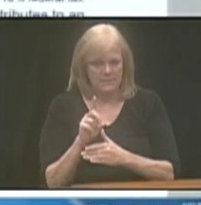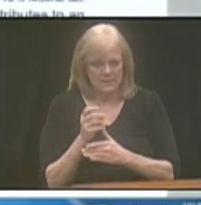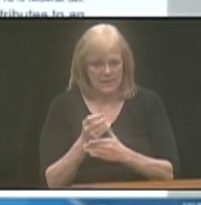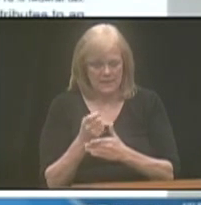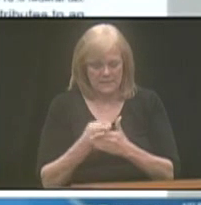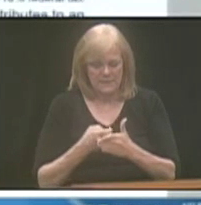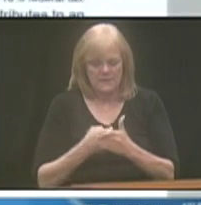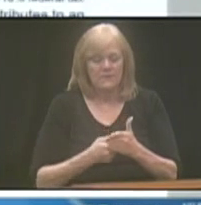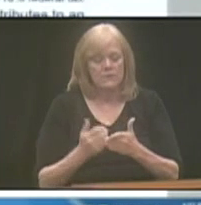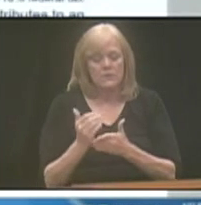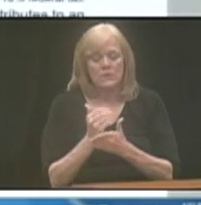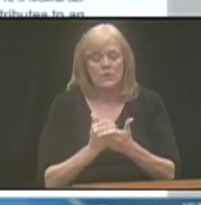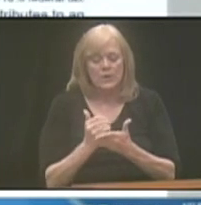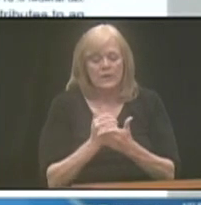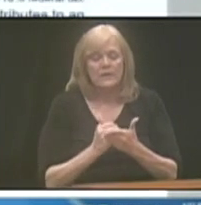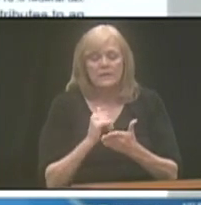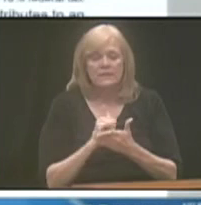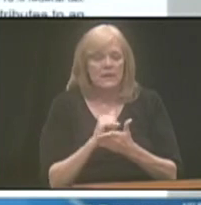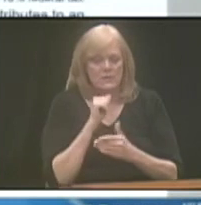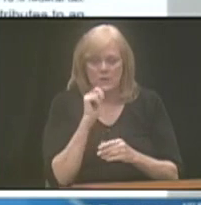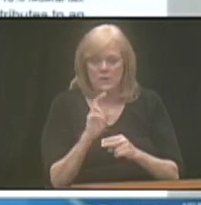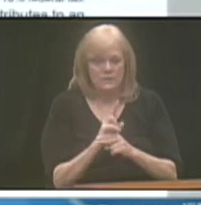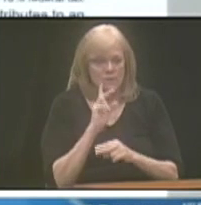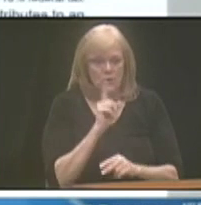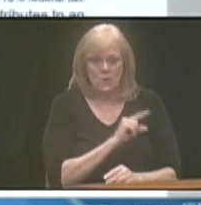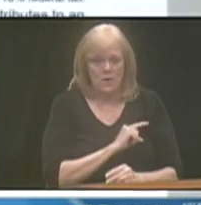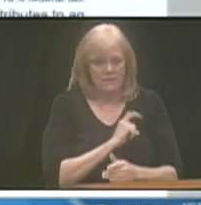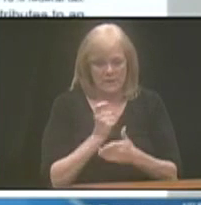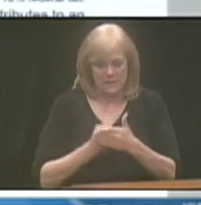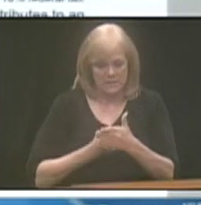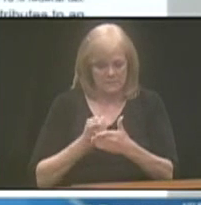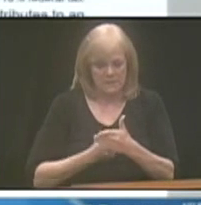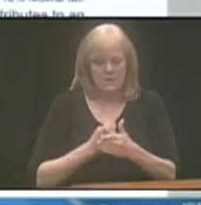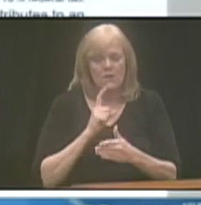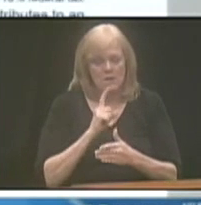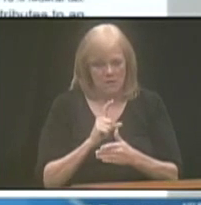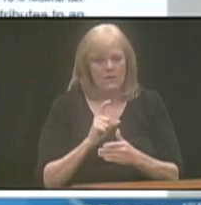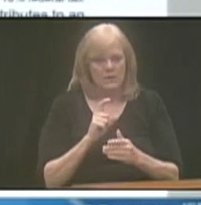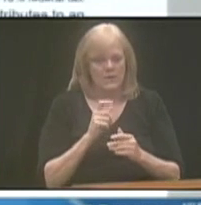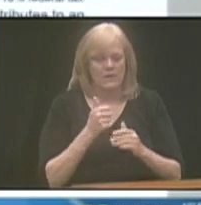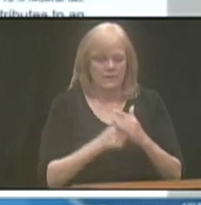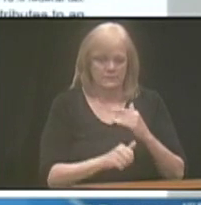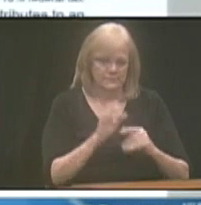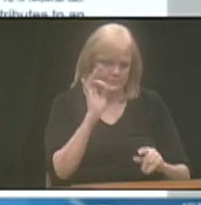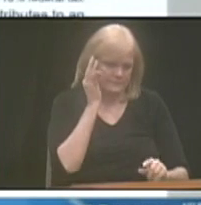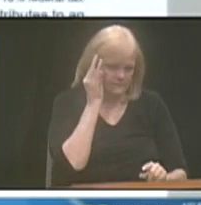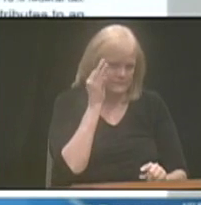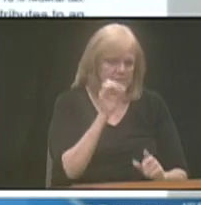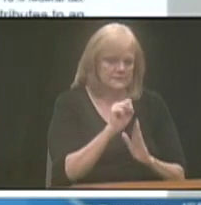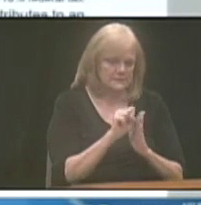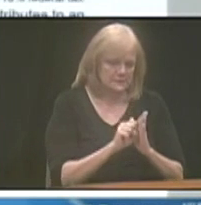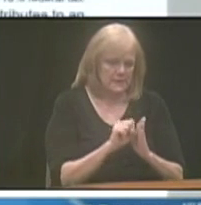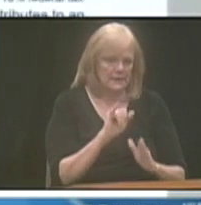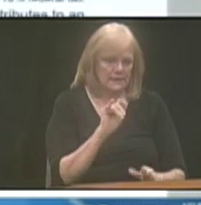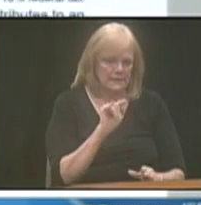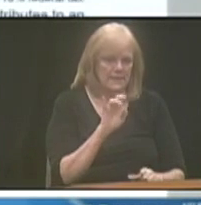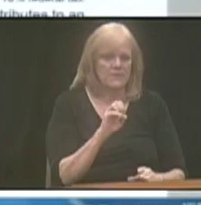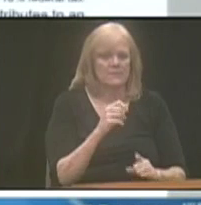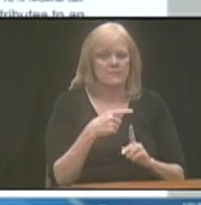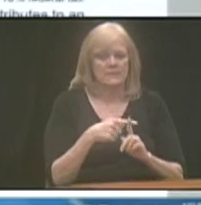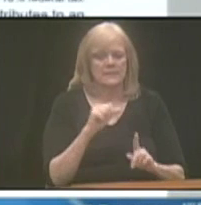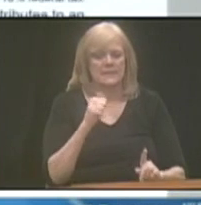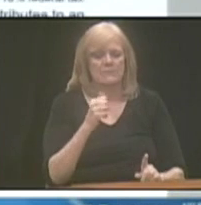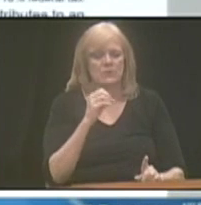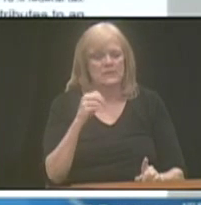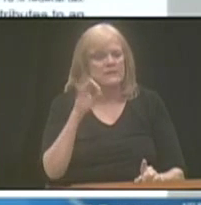the earnings from the withdrawals that are not used for qualified expenses are subject to state and federal income tax as well as 10% federal